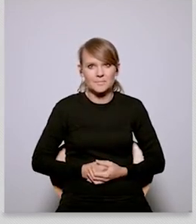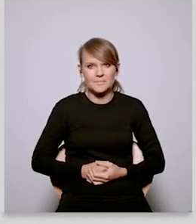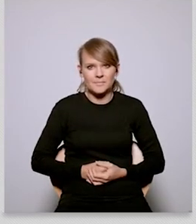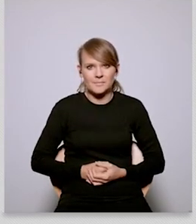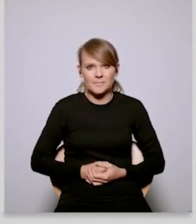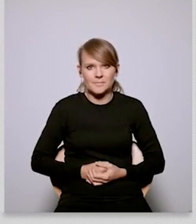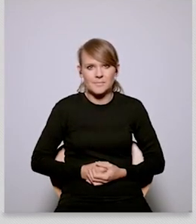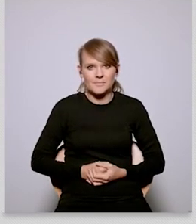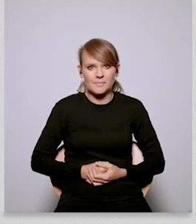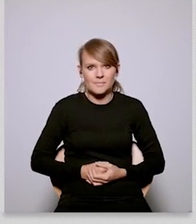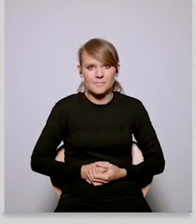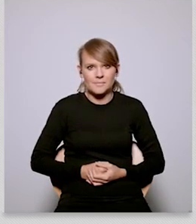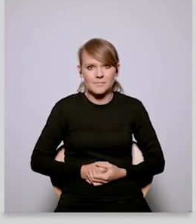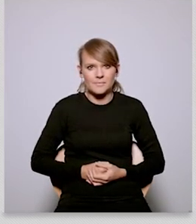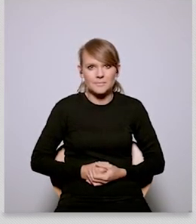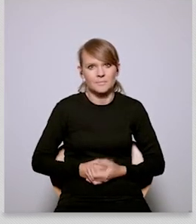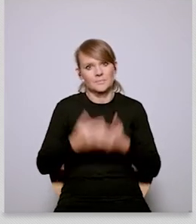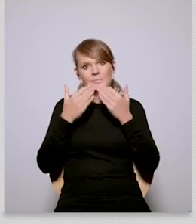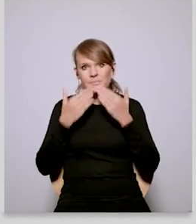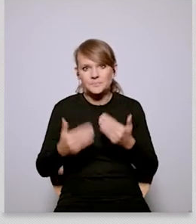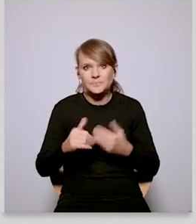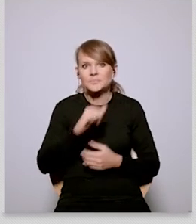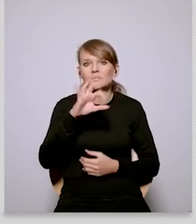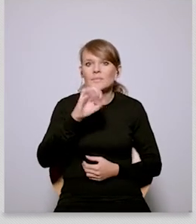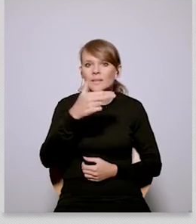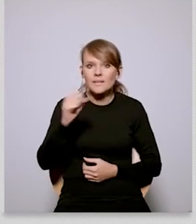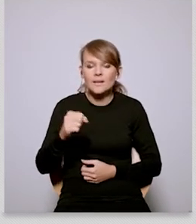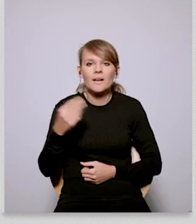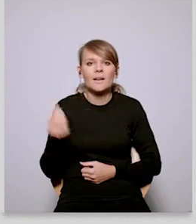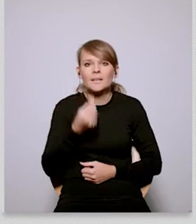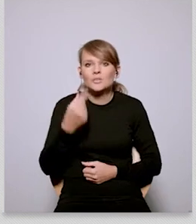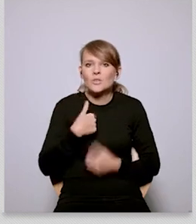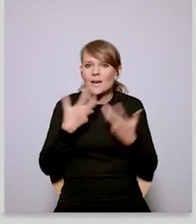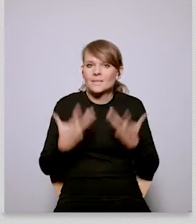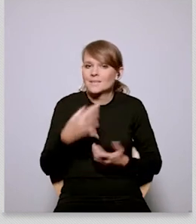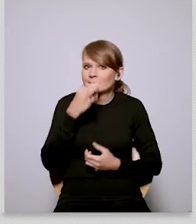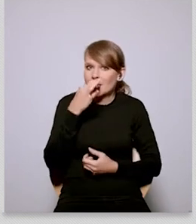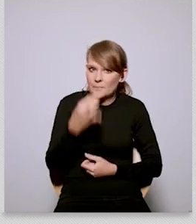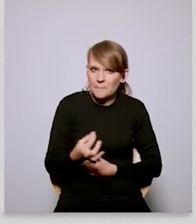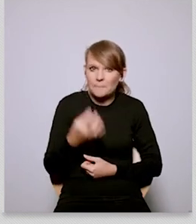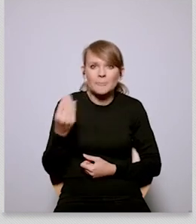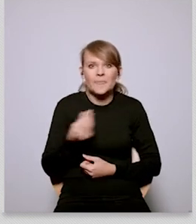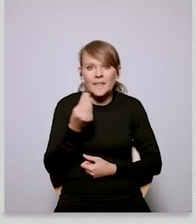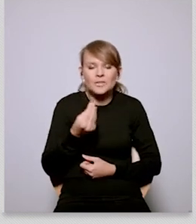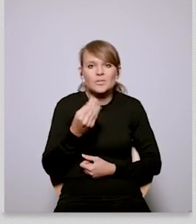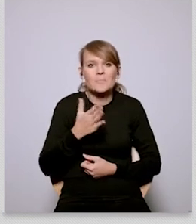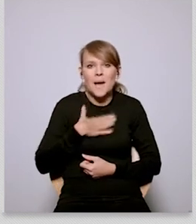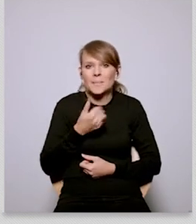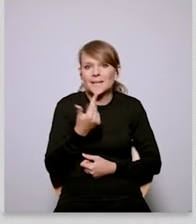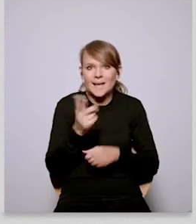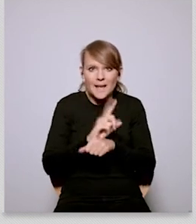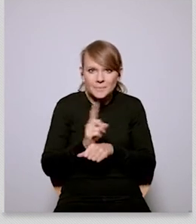air pollution so maybe that will be all from me thank you very much joanna we have